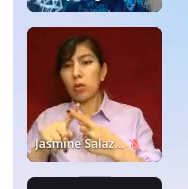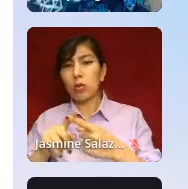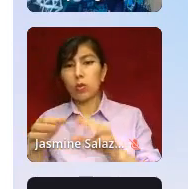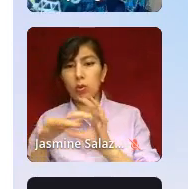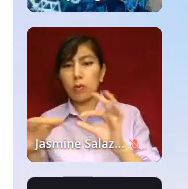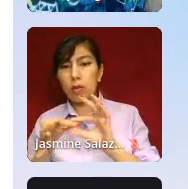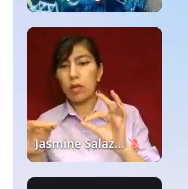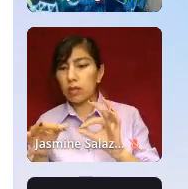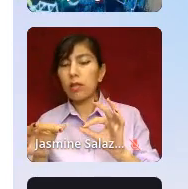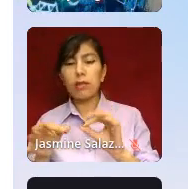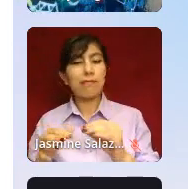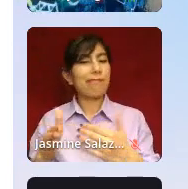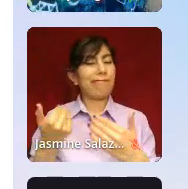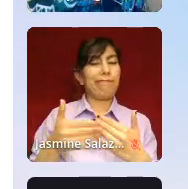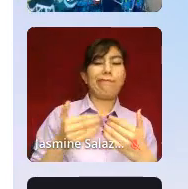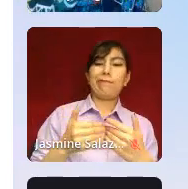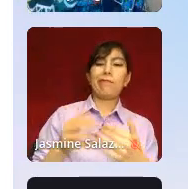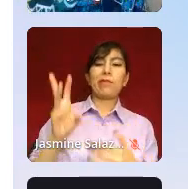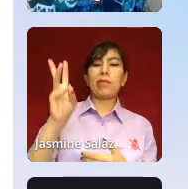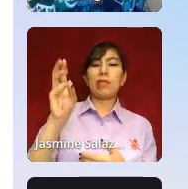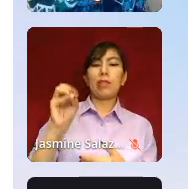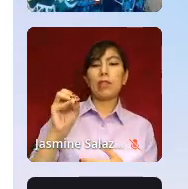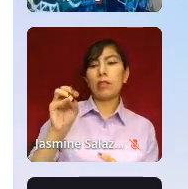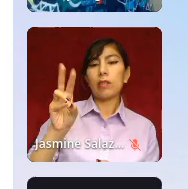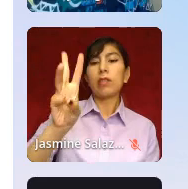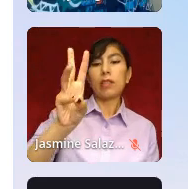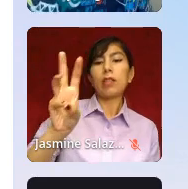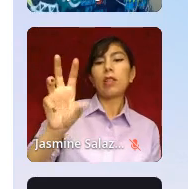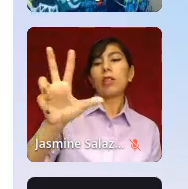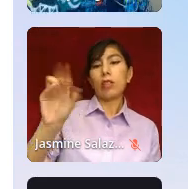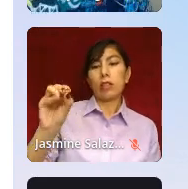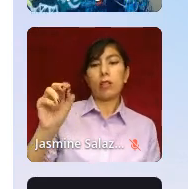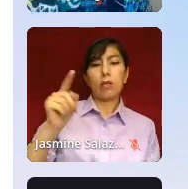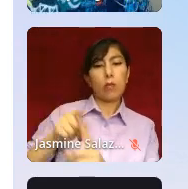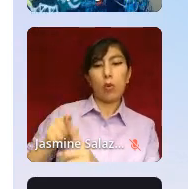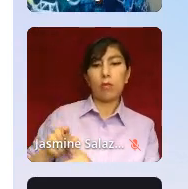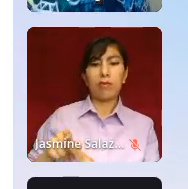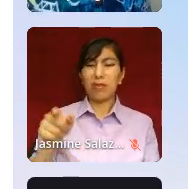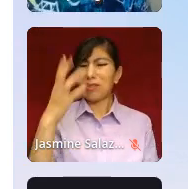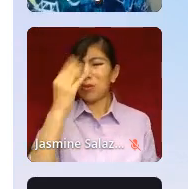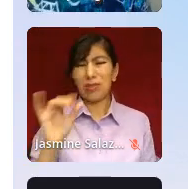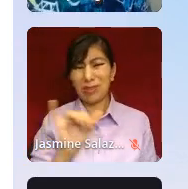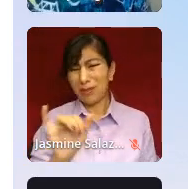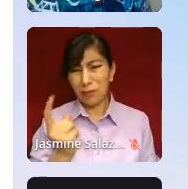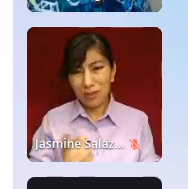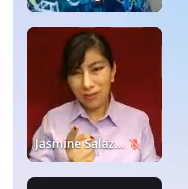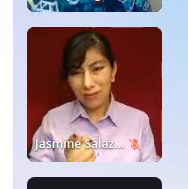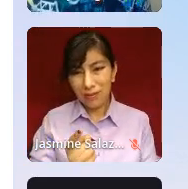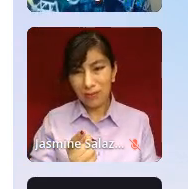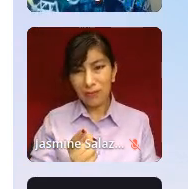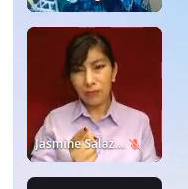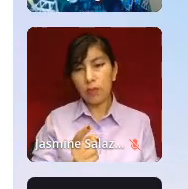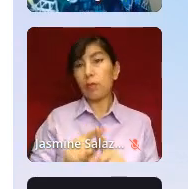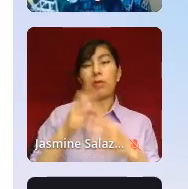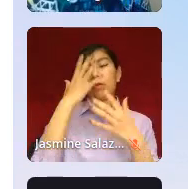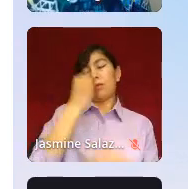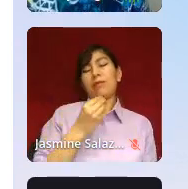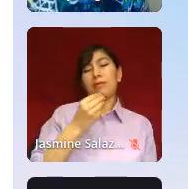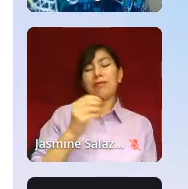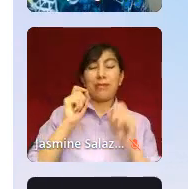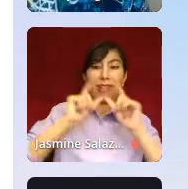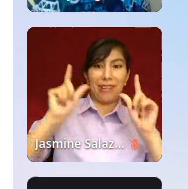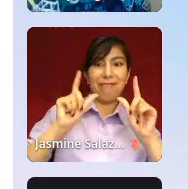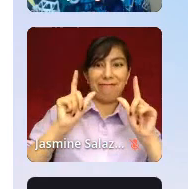you can easily have 630 points. You can do that in your sleep, right? But don't go to sleep. Stay awake.